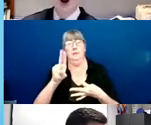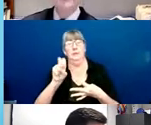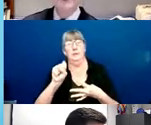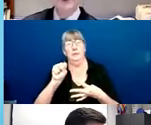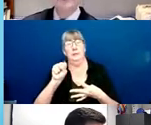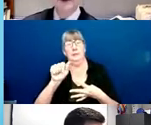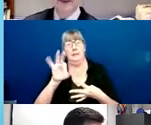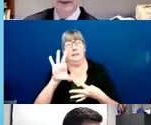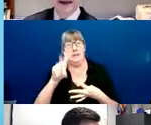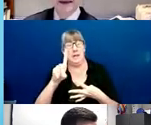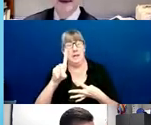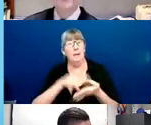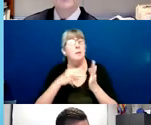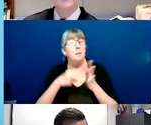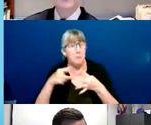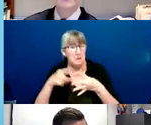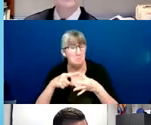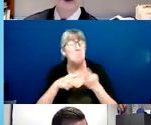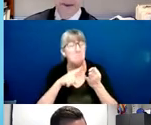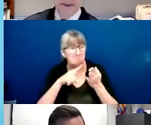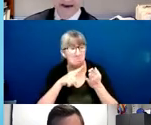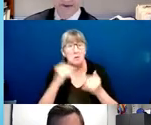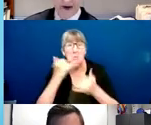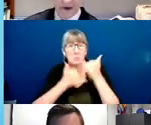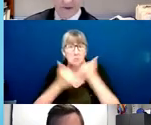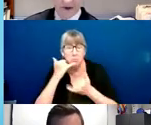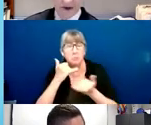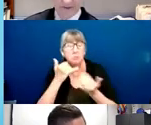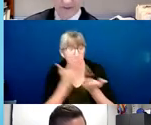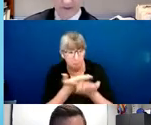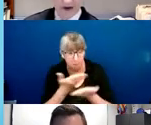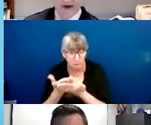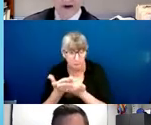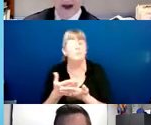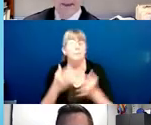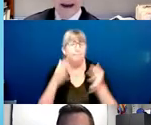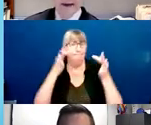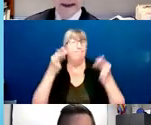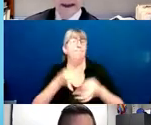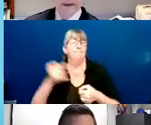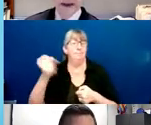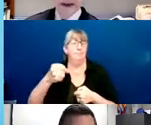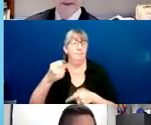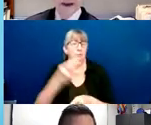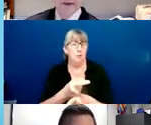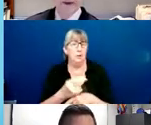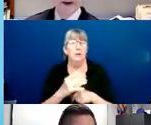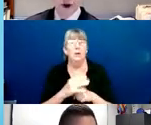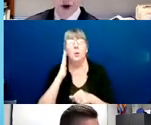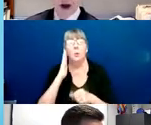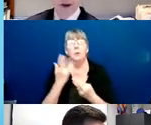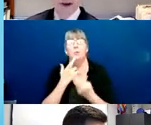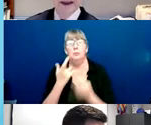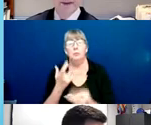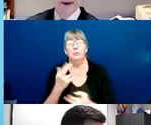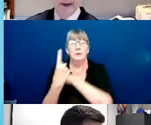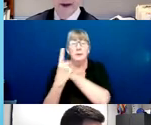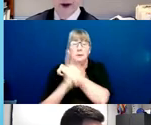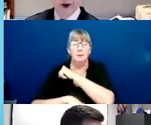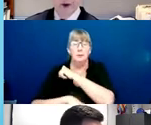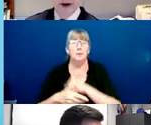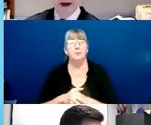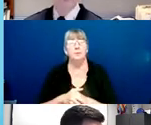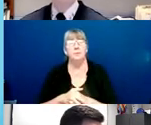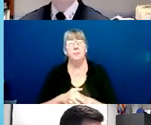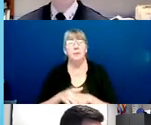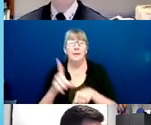also then recommends that discipline be imposed. The penalties for discipline at the Chicago Police Department